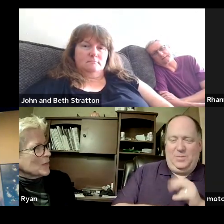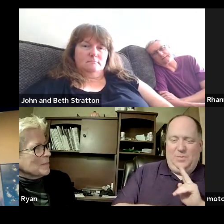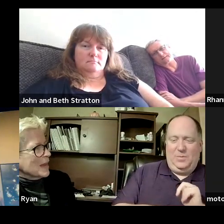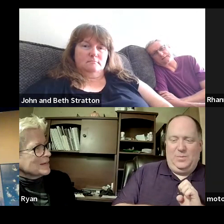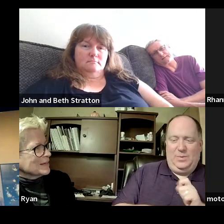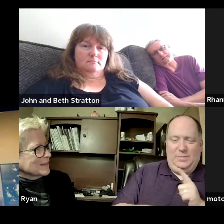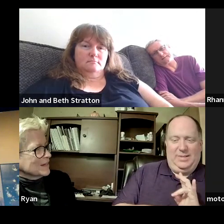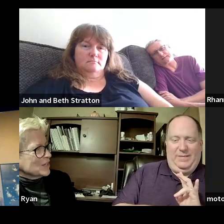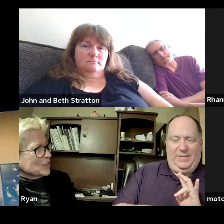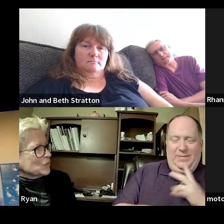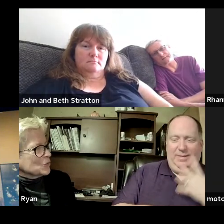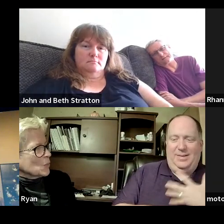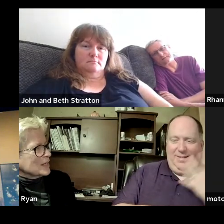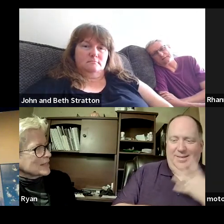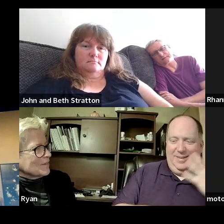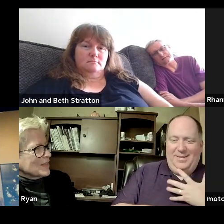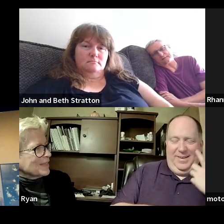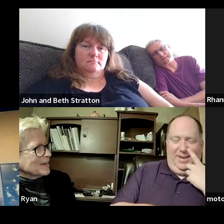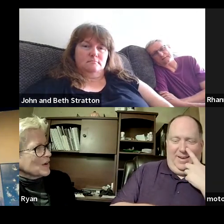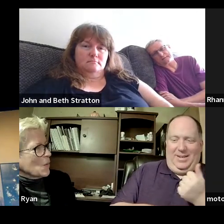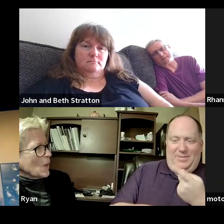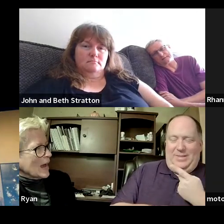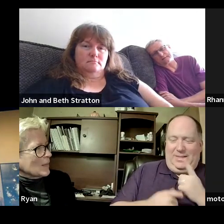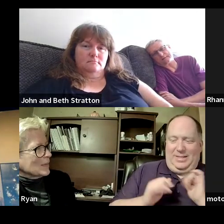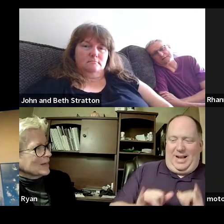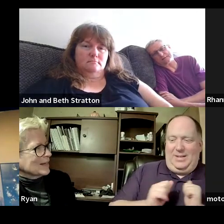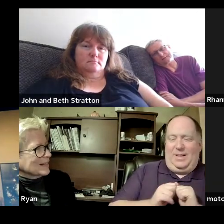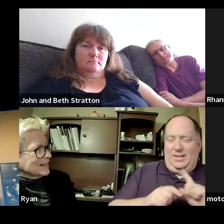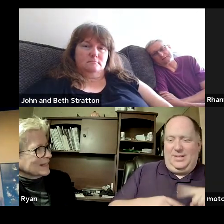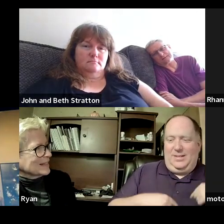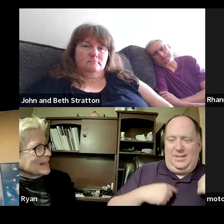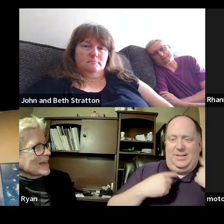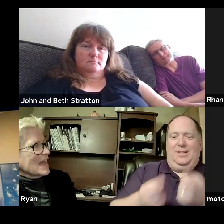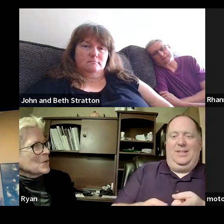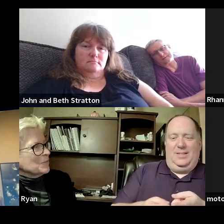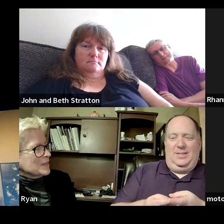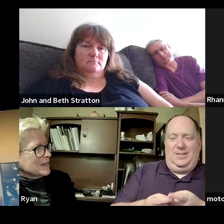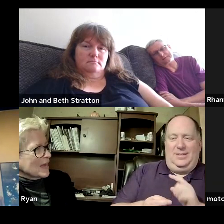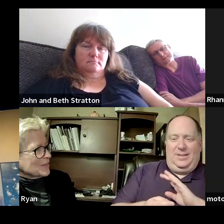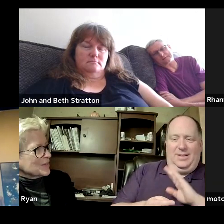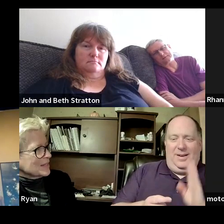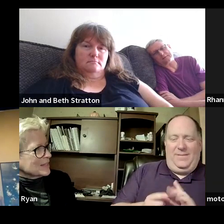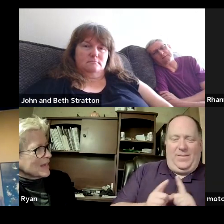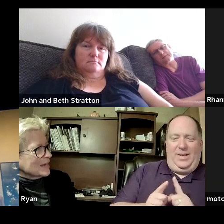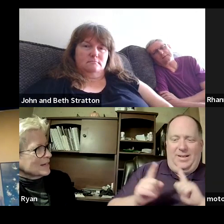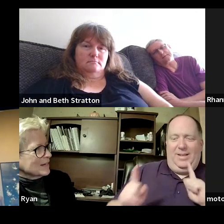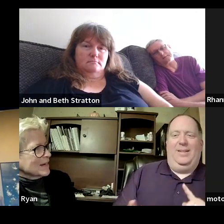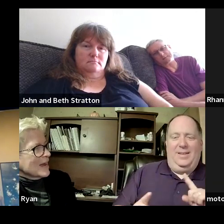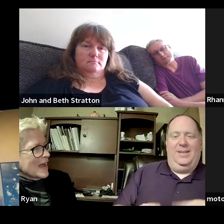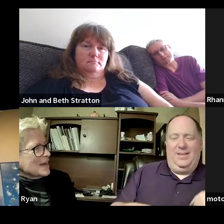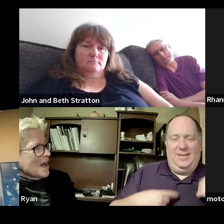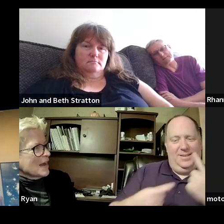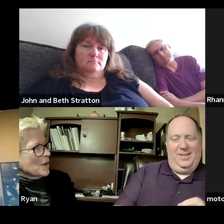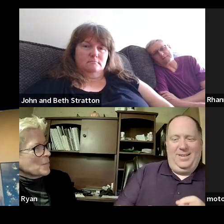time when we met in june 27th wow and i look and we've been together since then